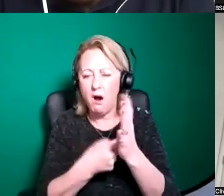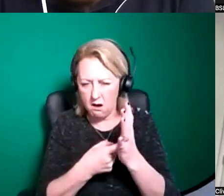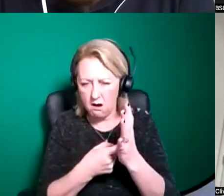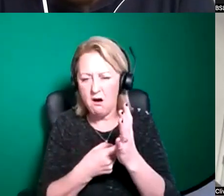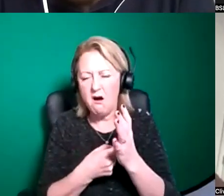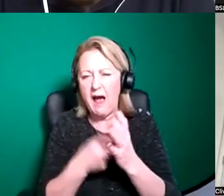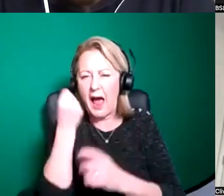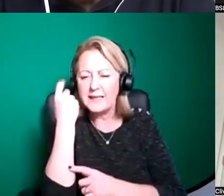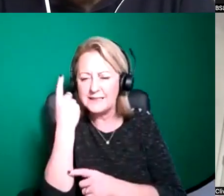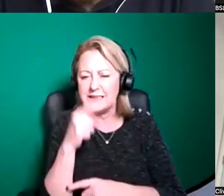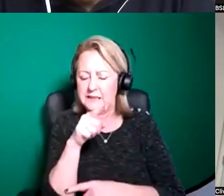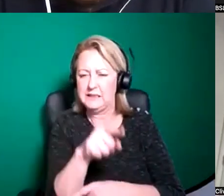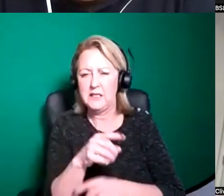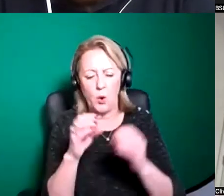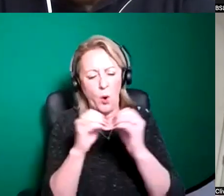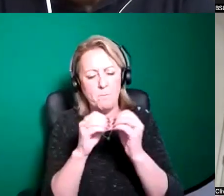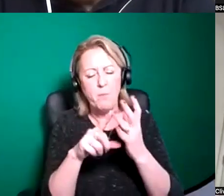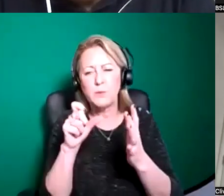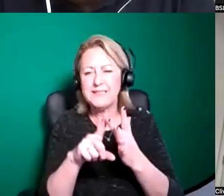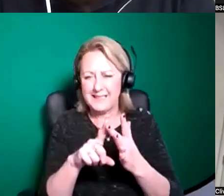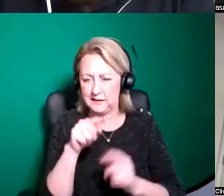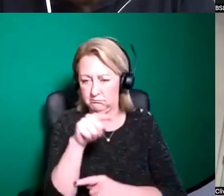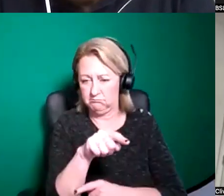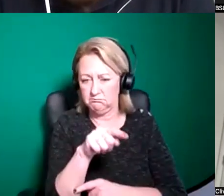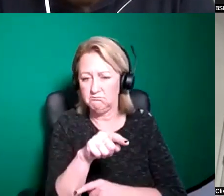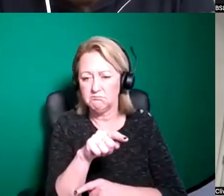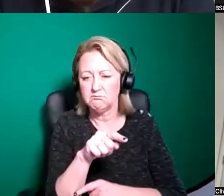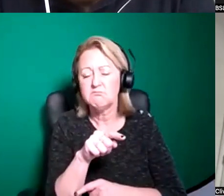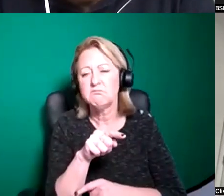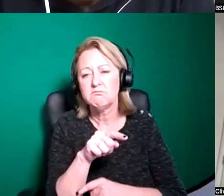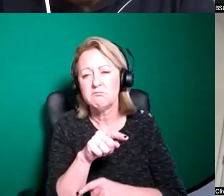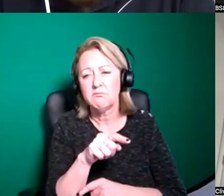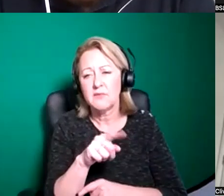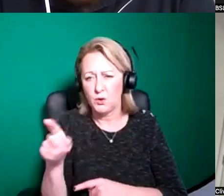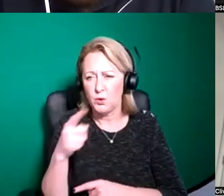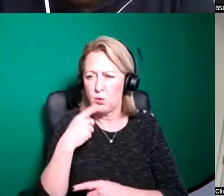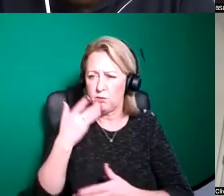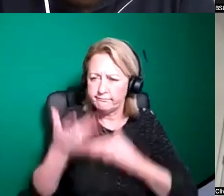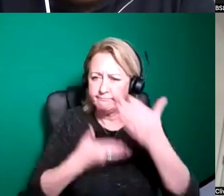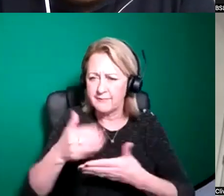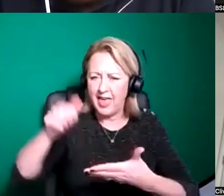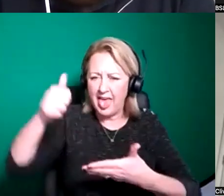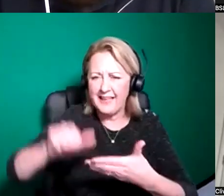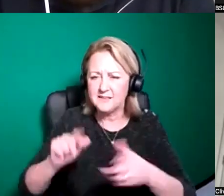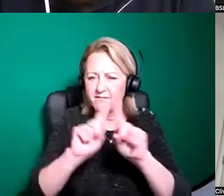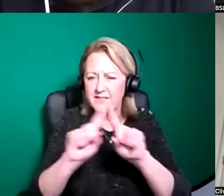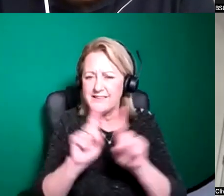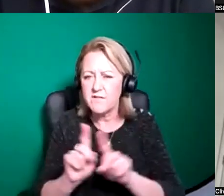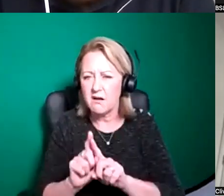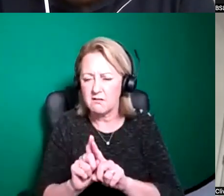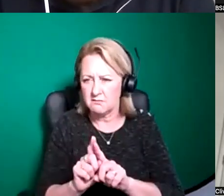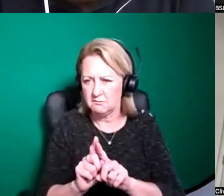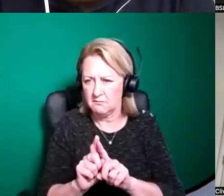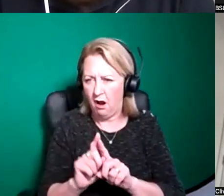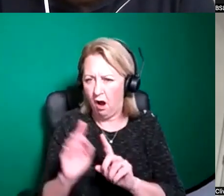they're very popular kind of on the circuit and i think it was interesting that list of artists that you uh ruled off there